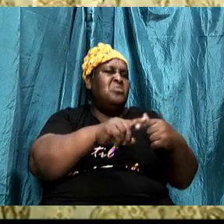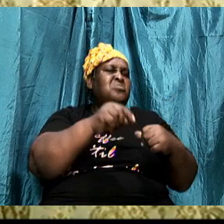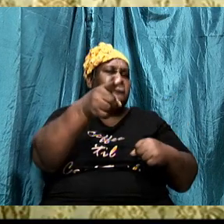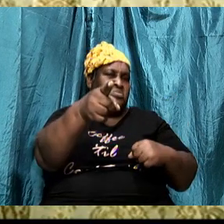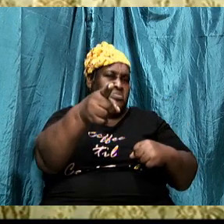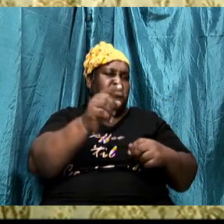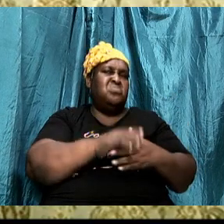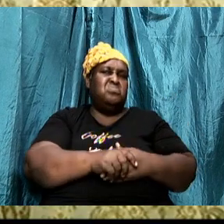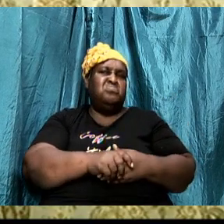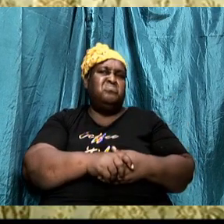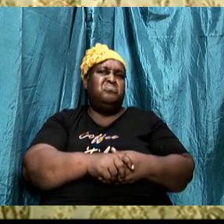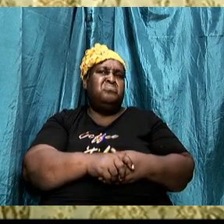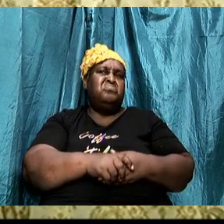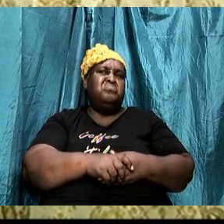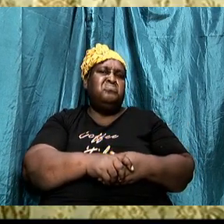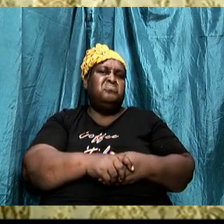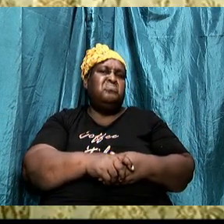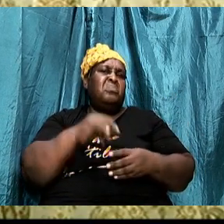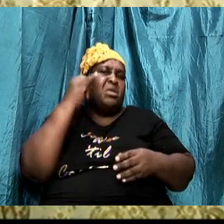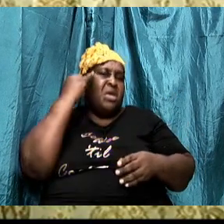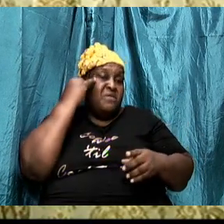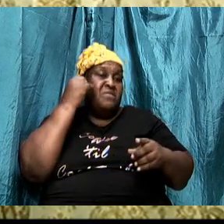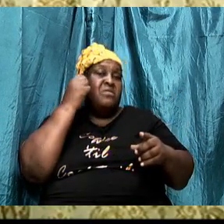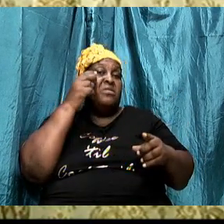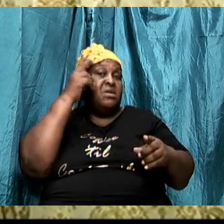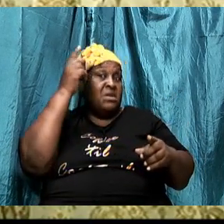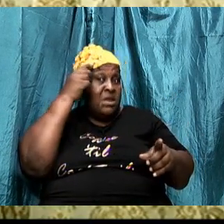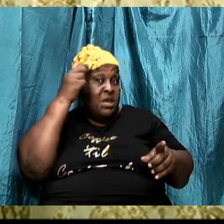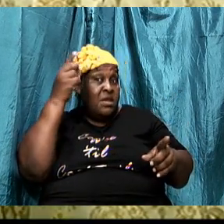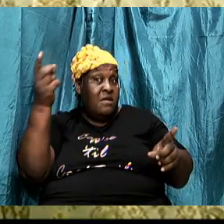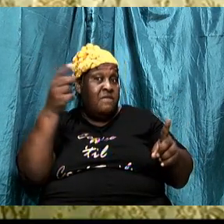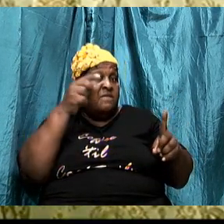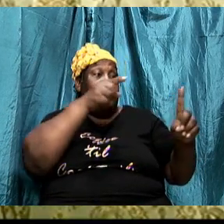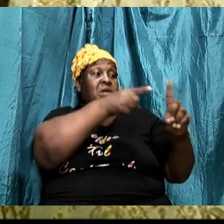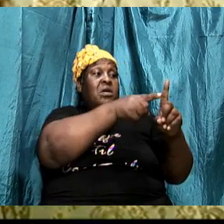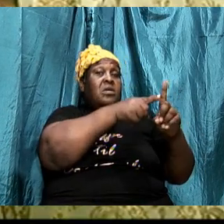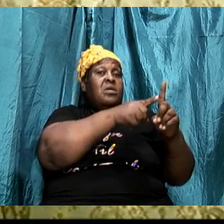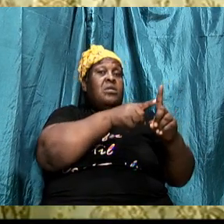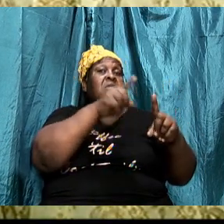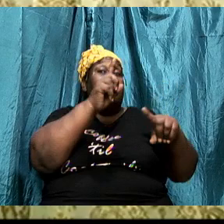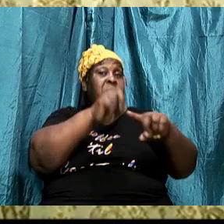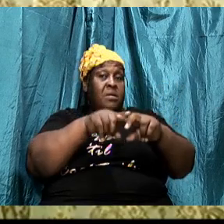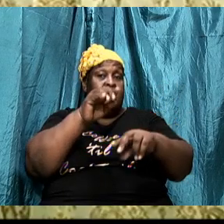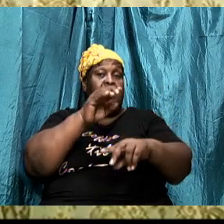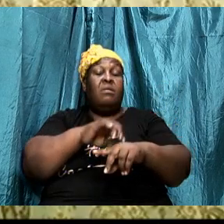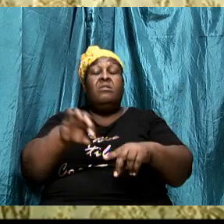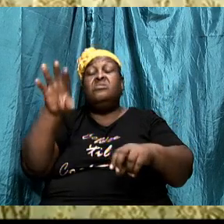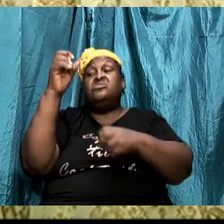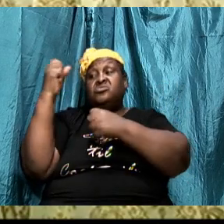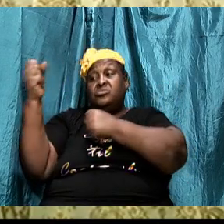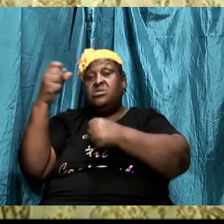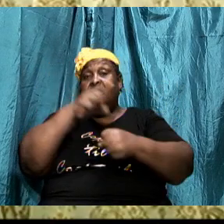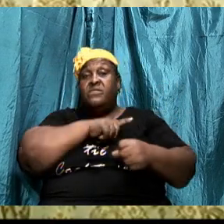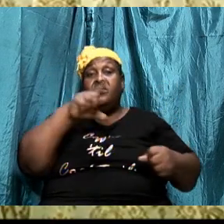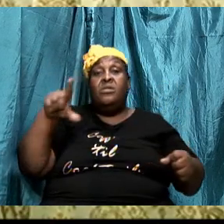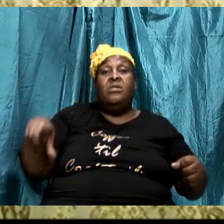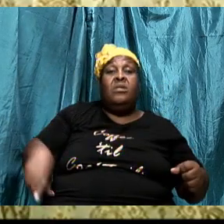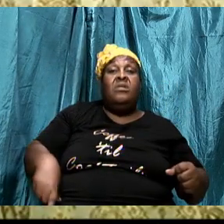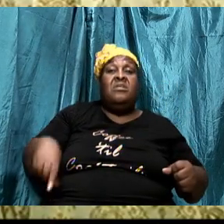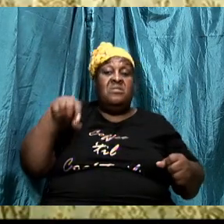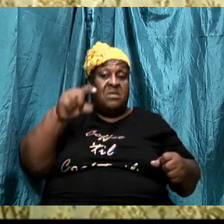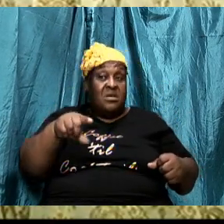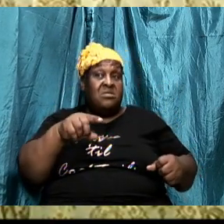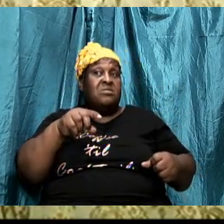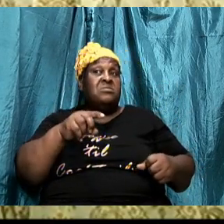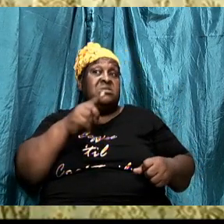If David was not resting upon the strength of the Lord, then this statement from Saul would have caused David